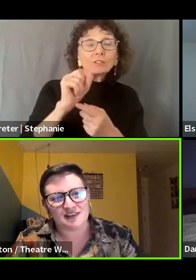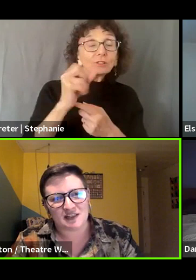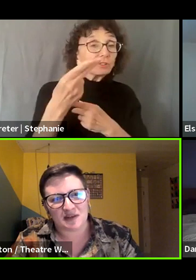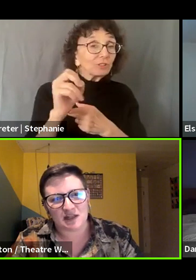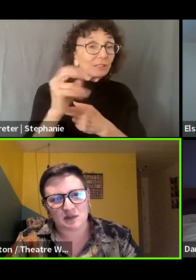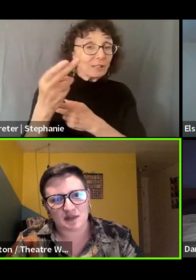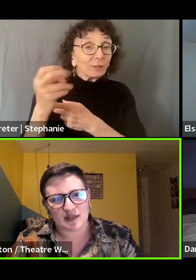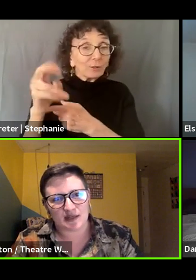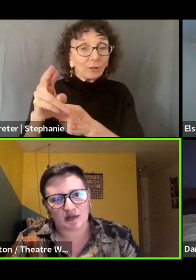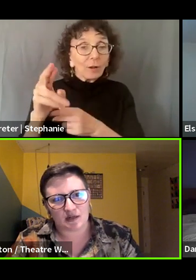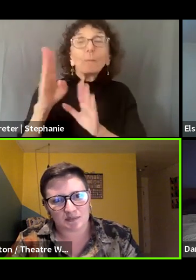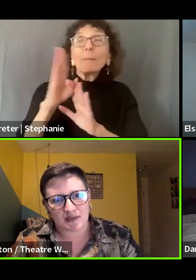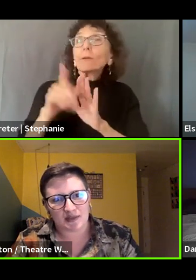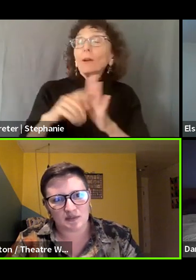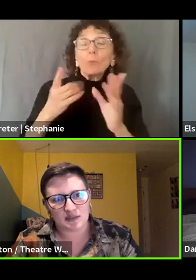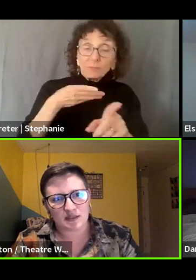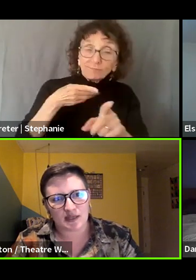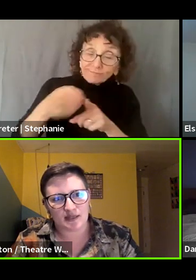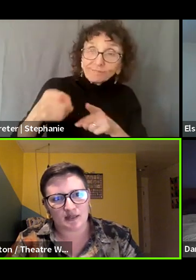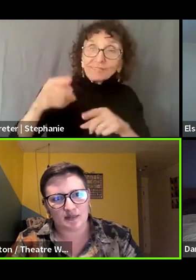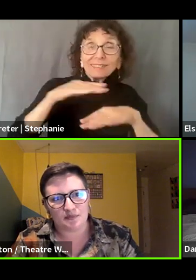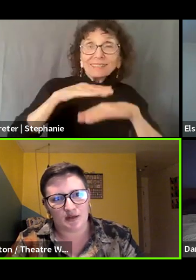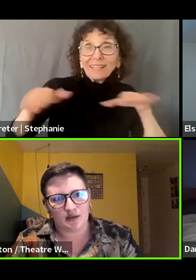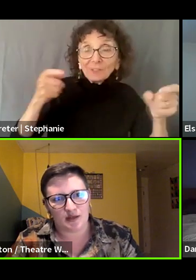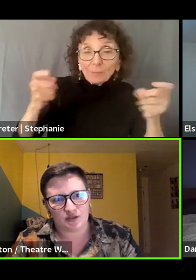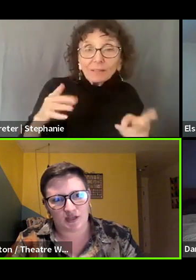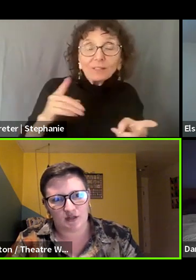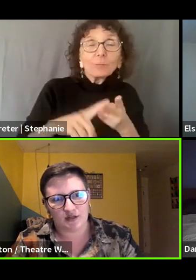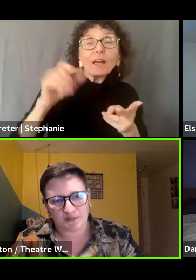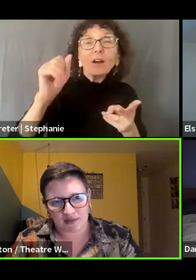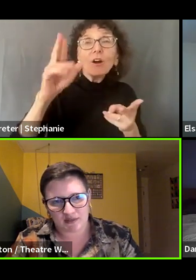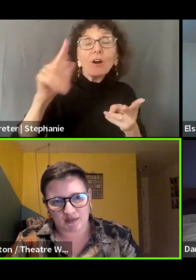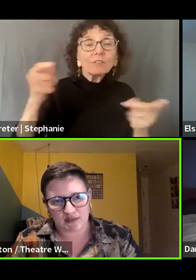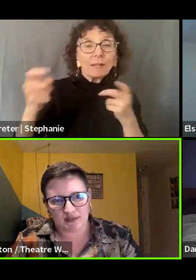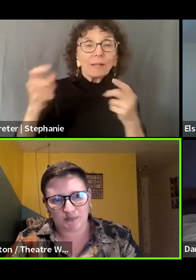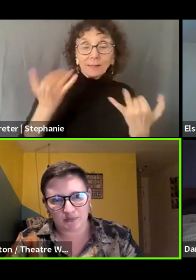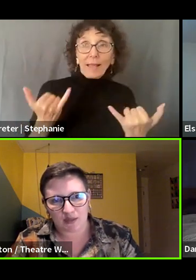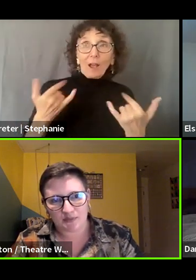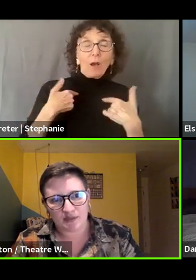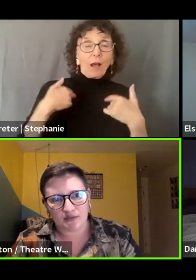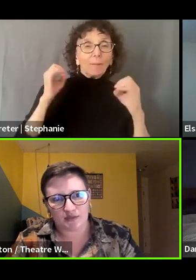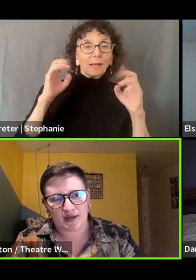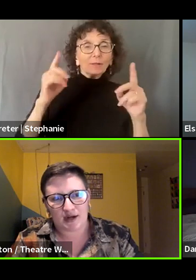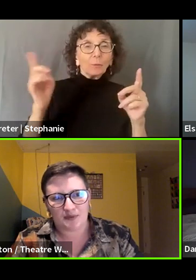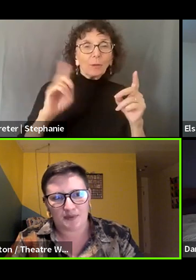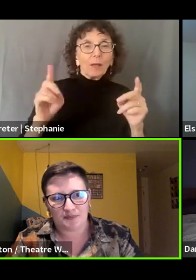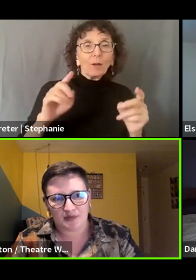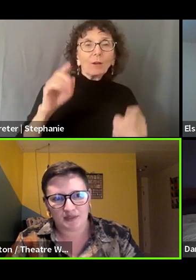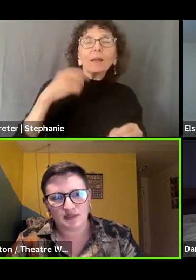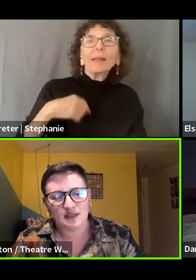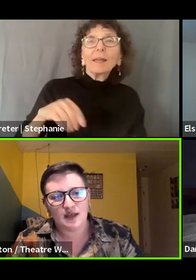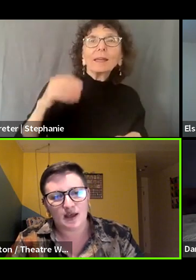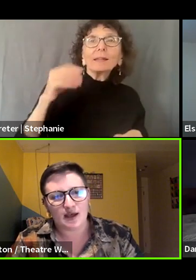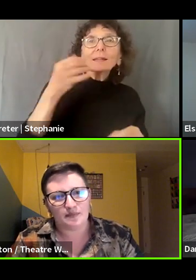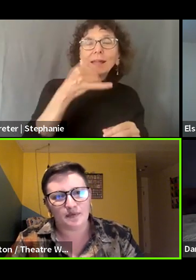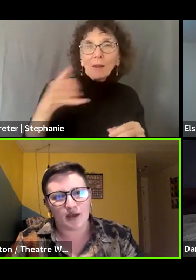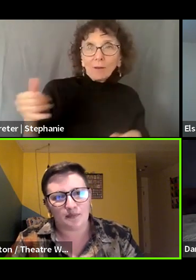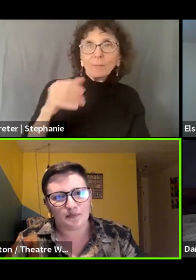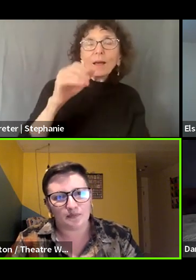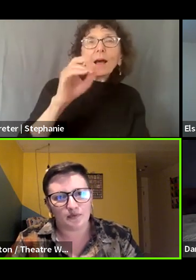background is stage management and arts management. And I'm an educator now based in Abu Dhabi in the United Arab Emirates.